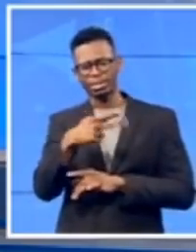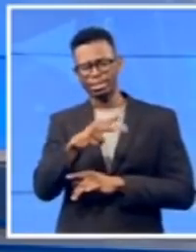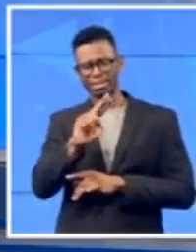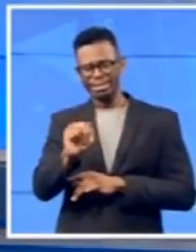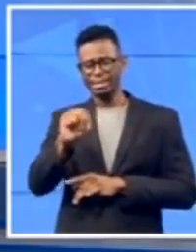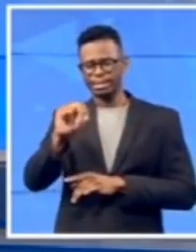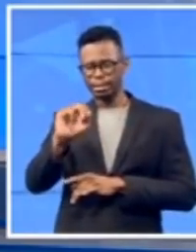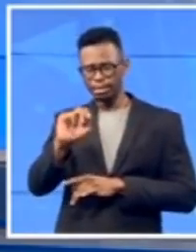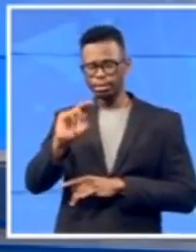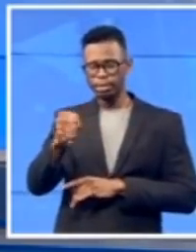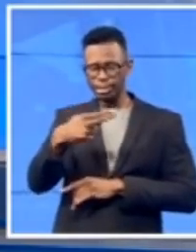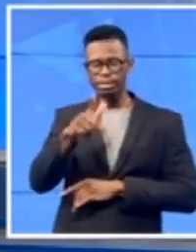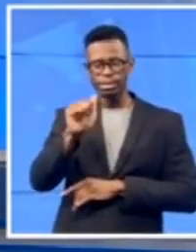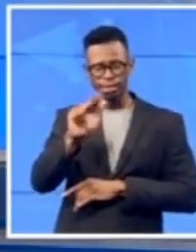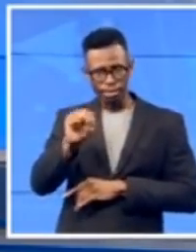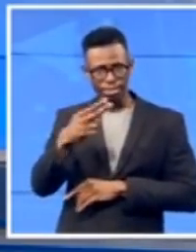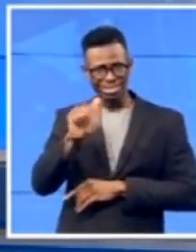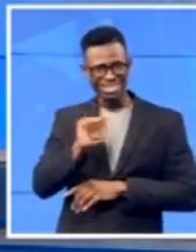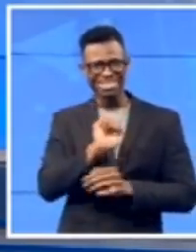what EFF leader Julius Malema has said.